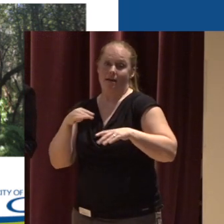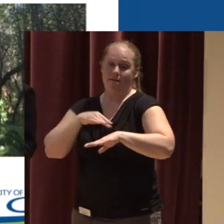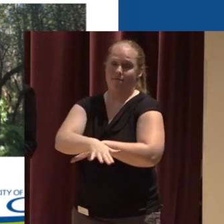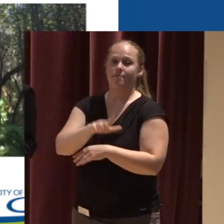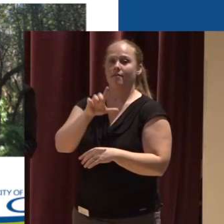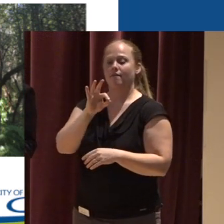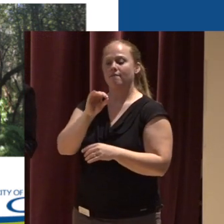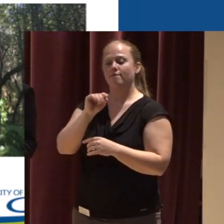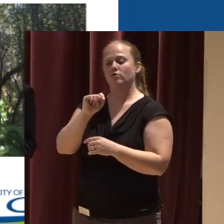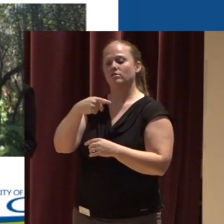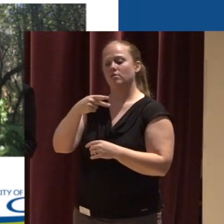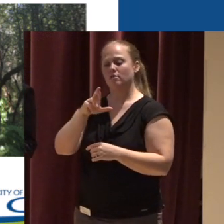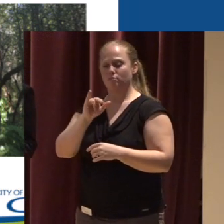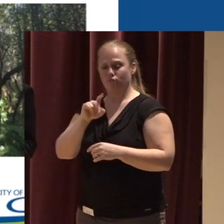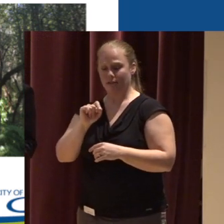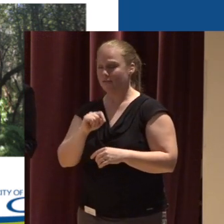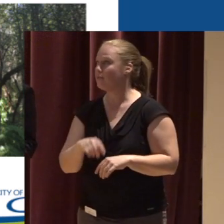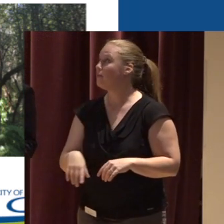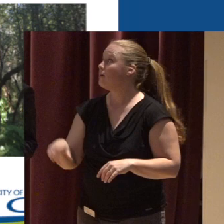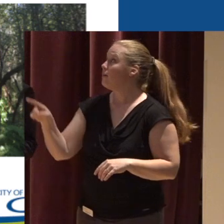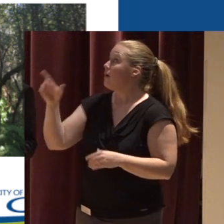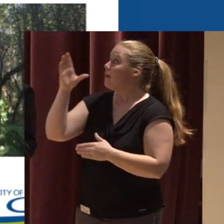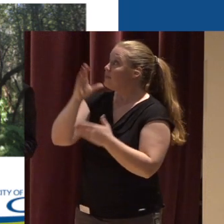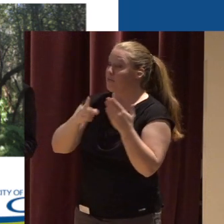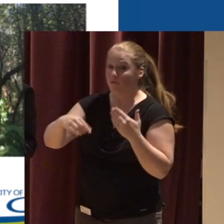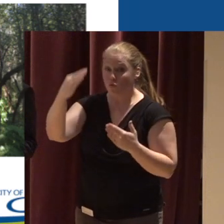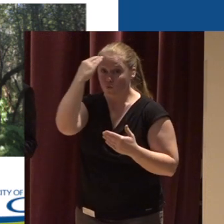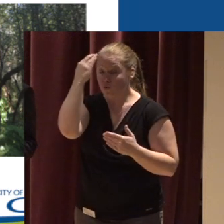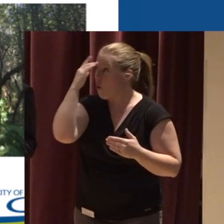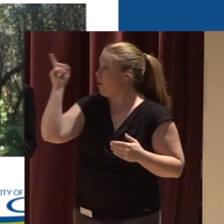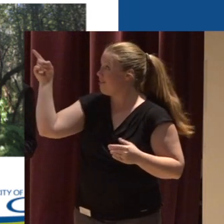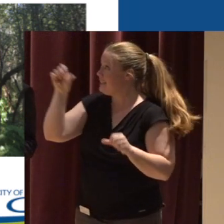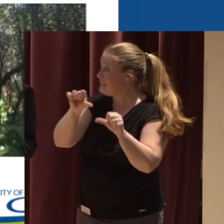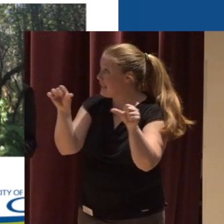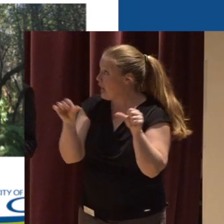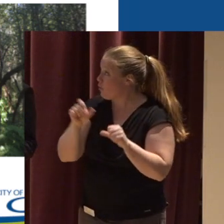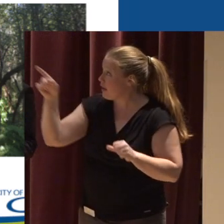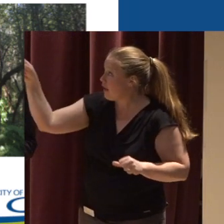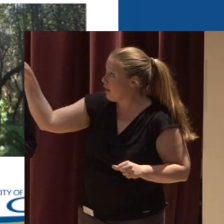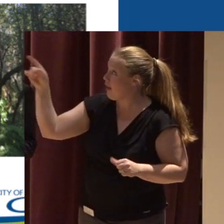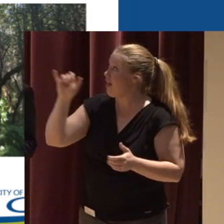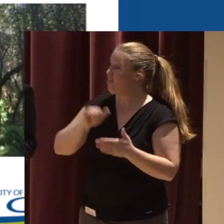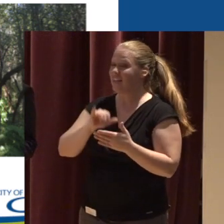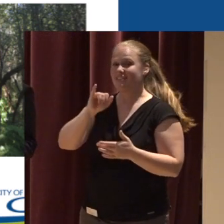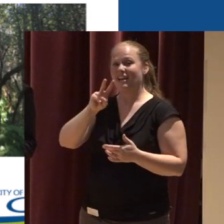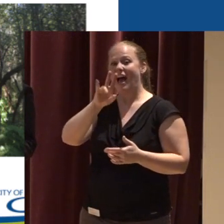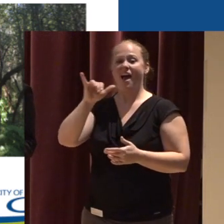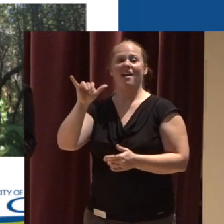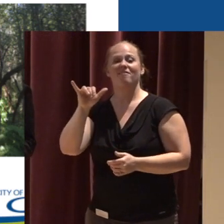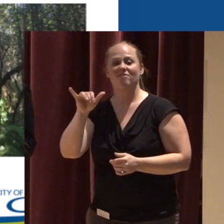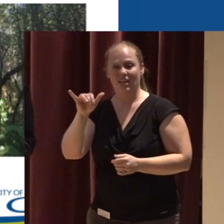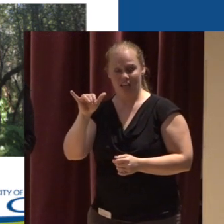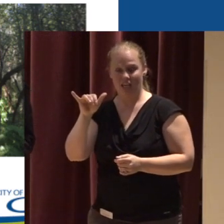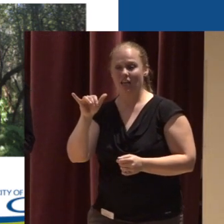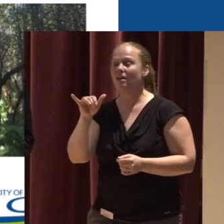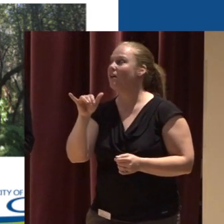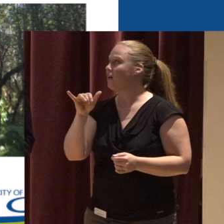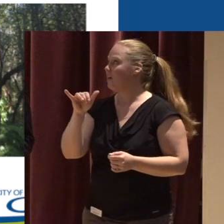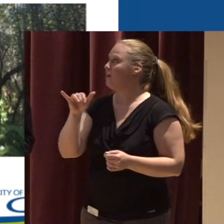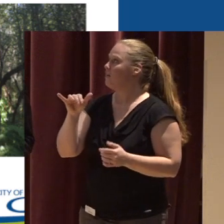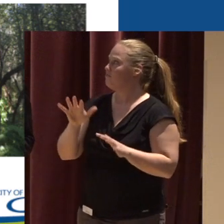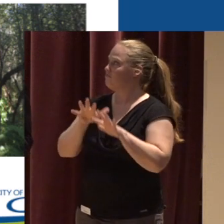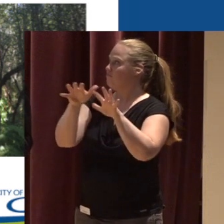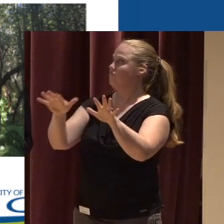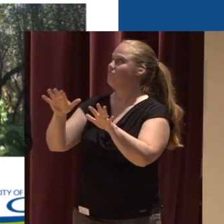the top picture is Some of you in this room are familiar with this area This is a bunch of ivy Kind of an ivy